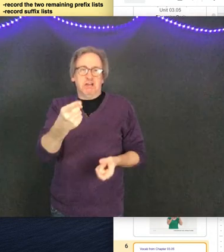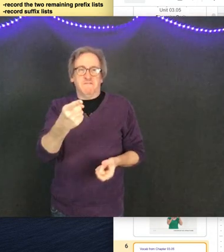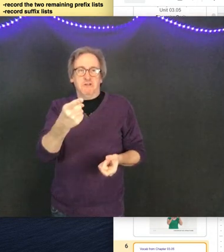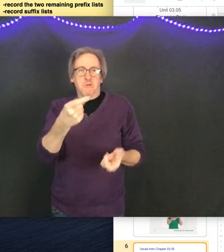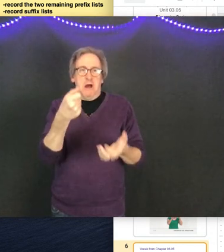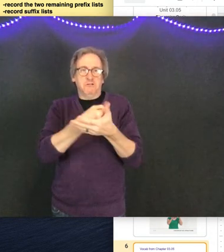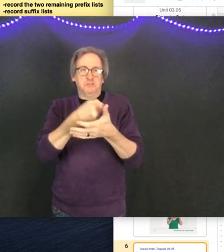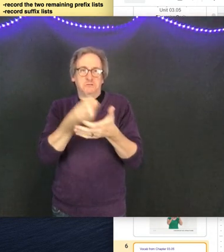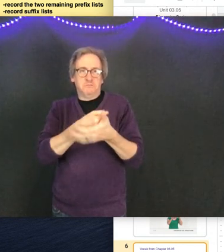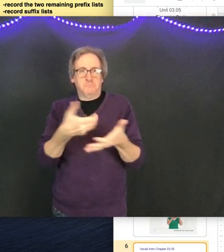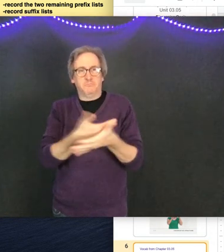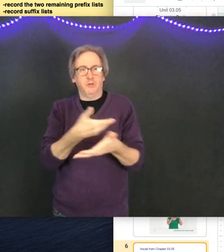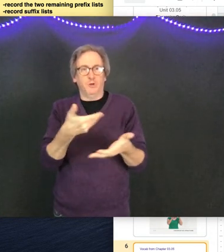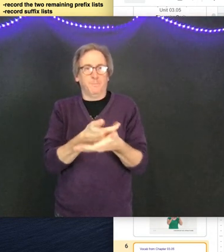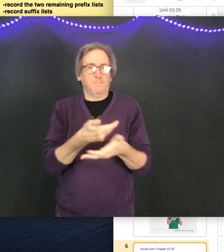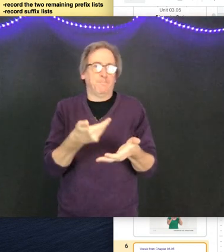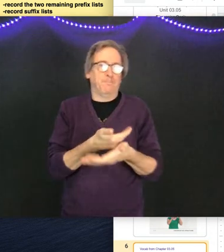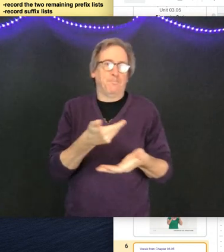I'll give you a new house.